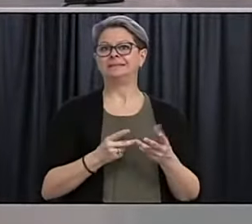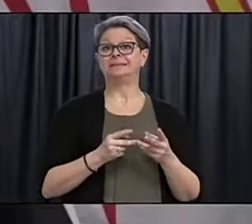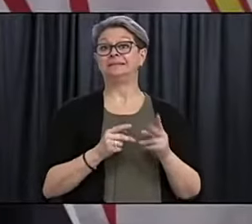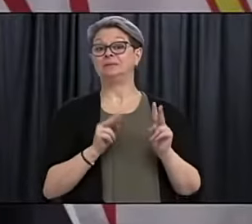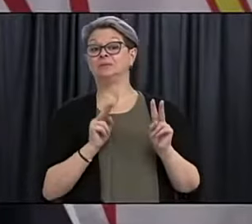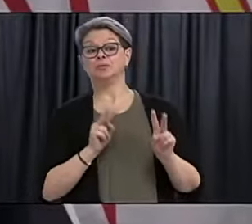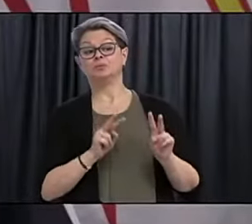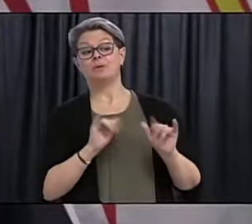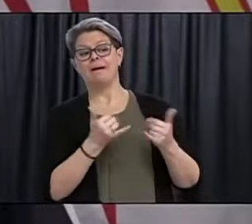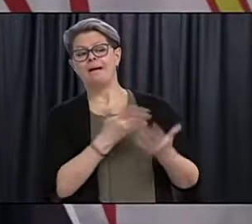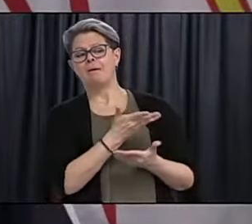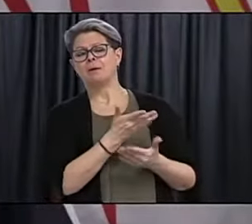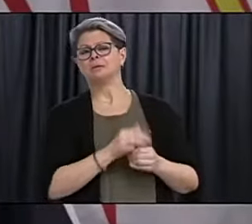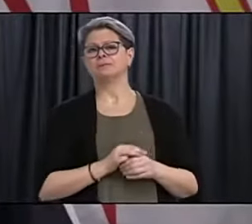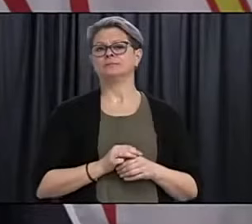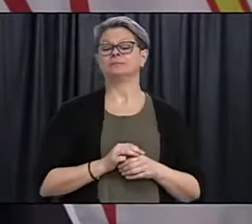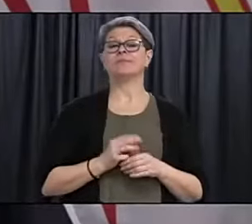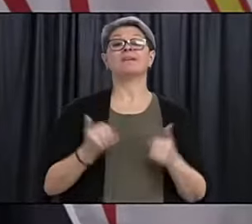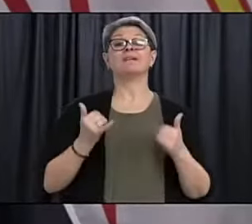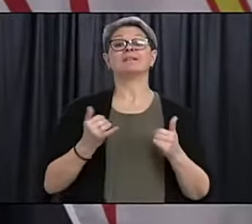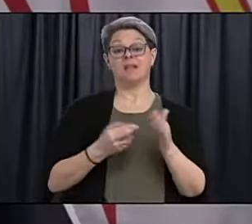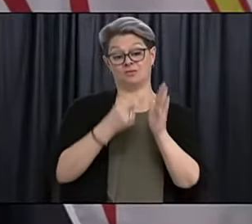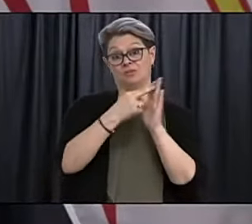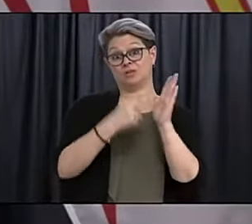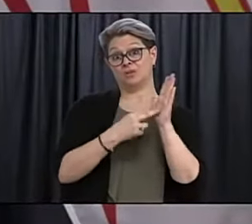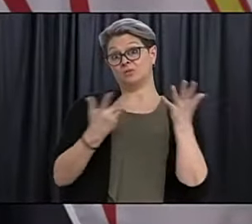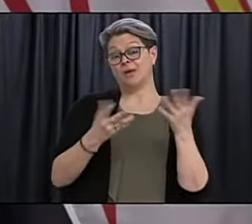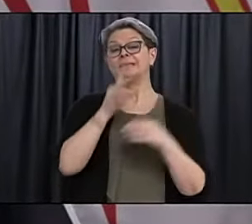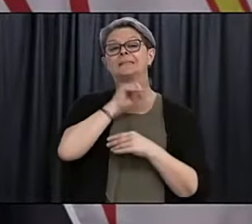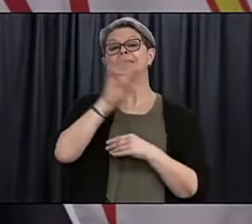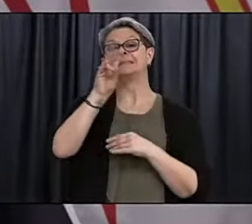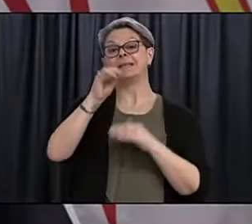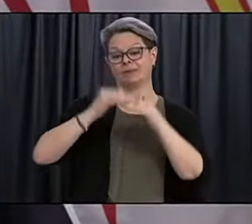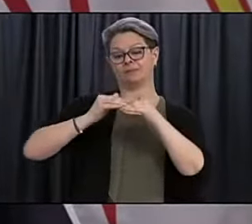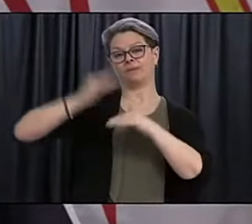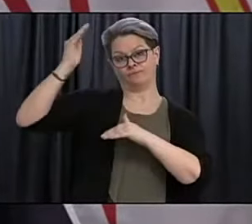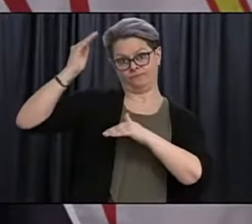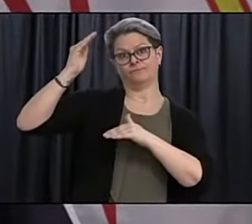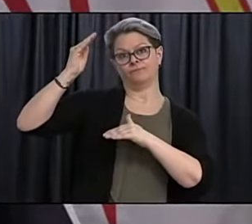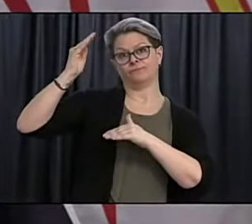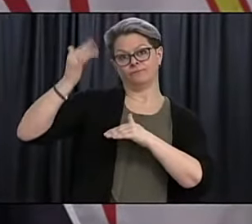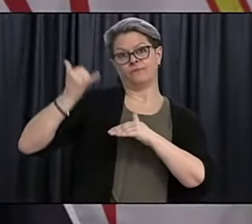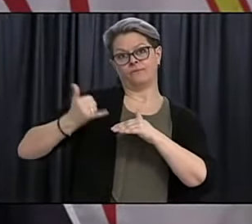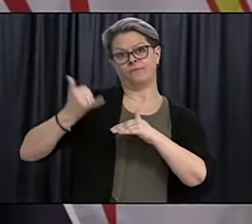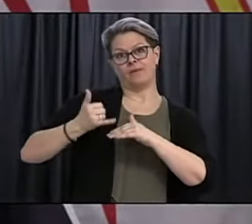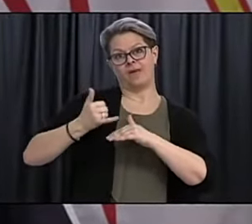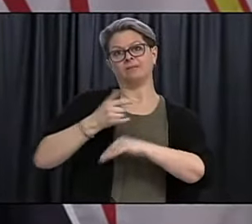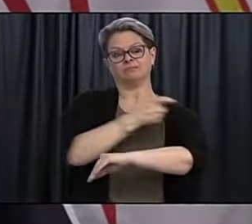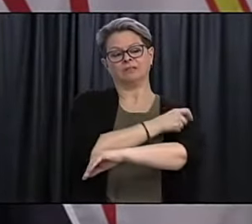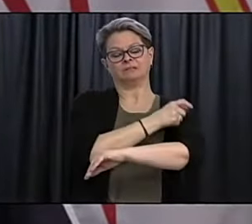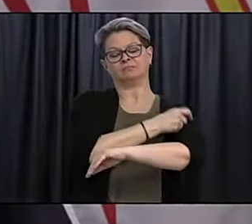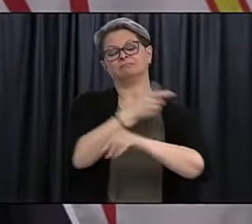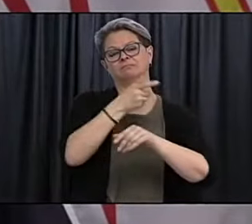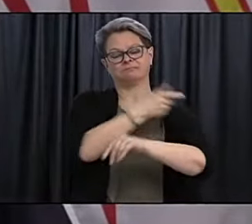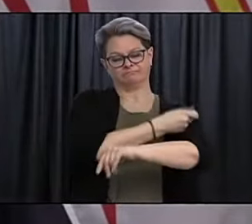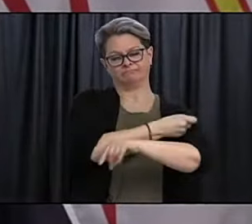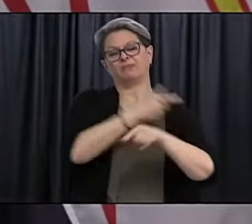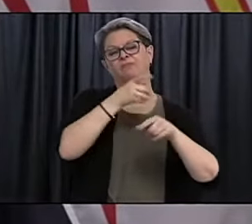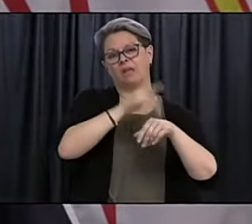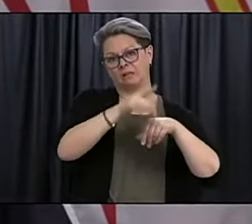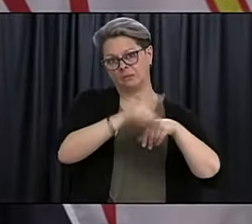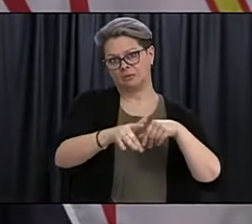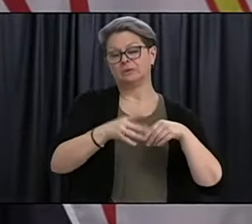So right now the preregistration is open to those 70 and above and that's certainly something that's